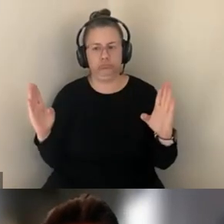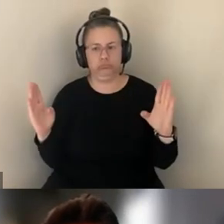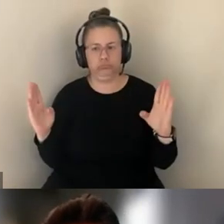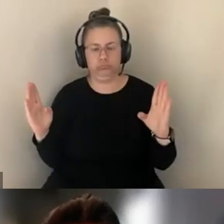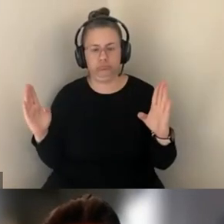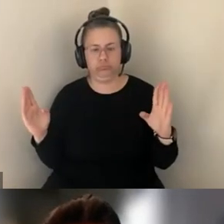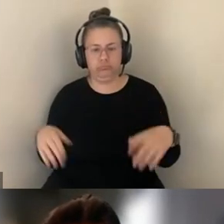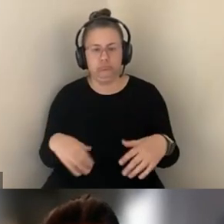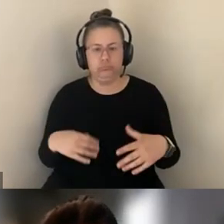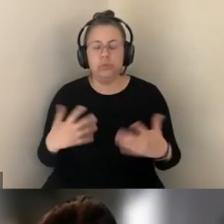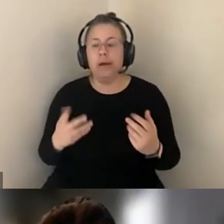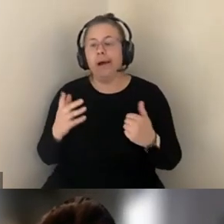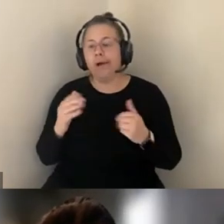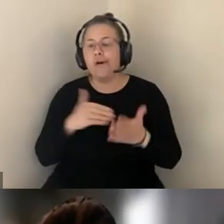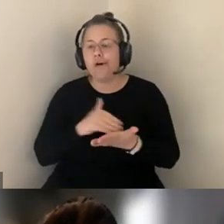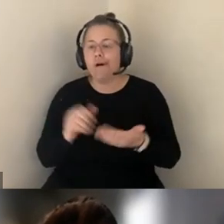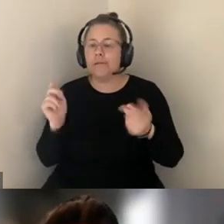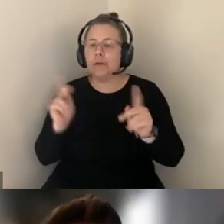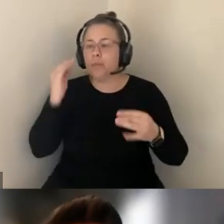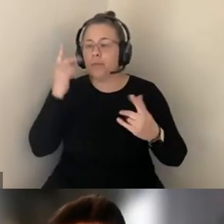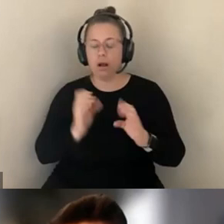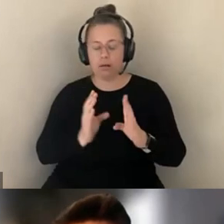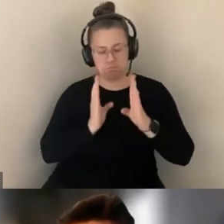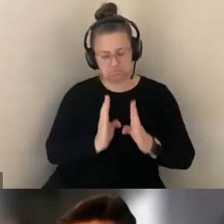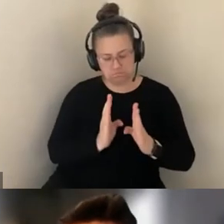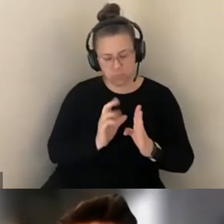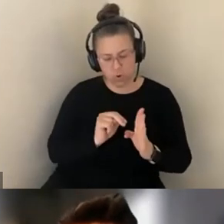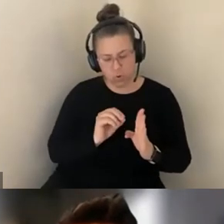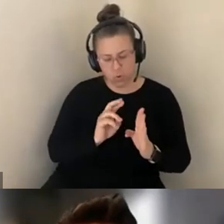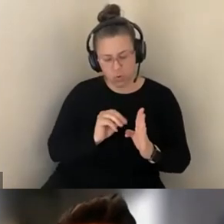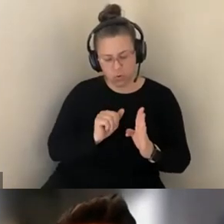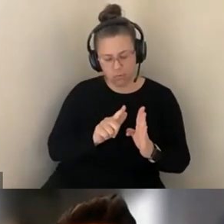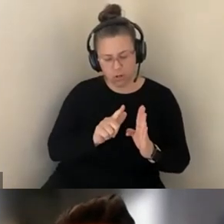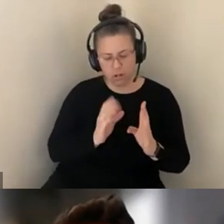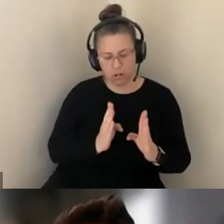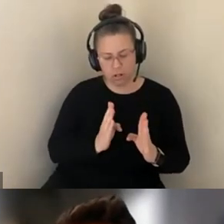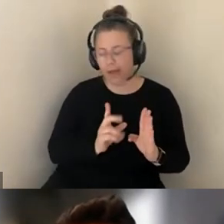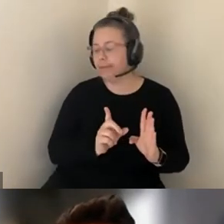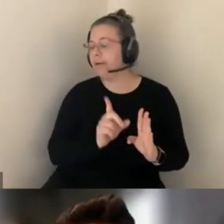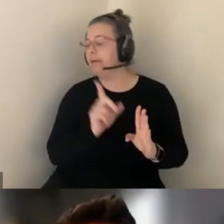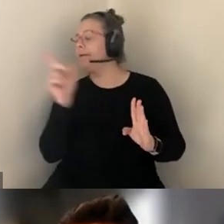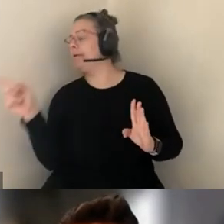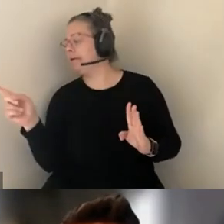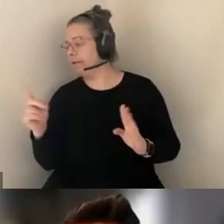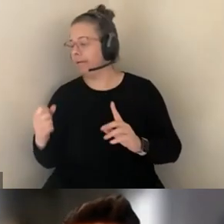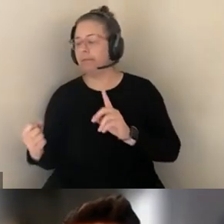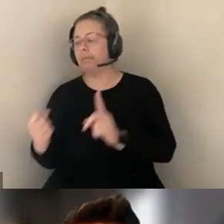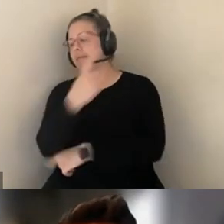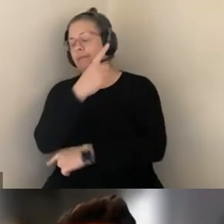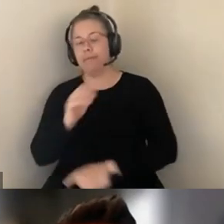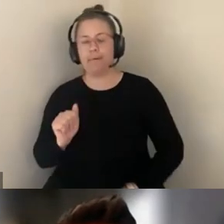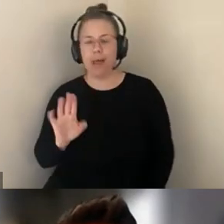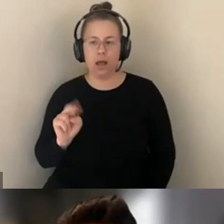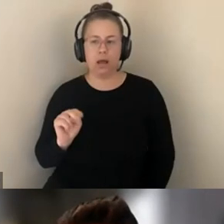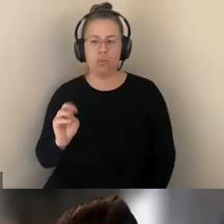PEOPLE ARE IN IT, AND THEN HERE'S ABNORMAL, RIGHT? AND I THINK THAT RECOGNIZING HOW BROAD THE RANGE OF DIFFERENT ABILITIES AND